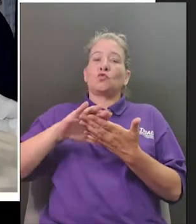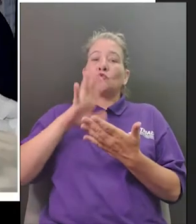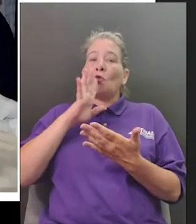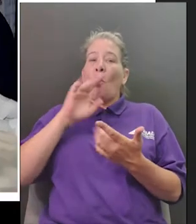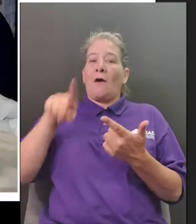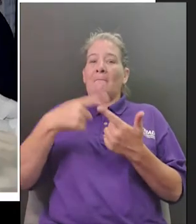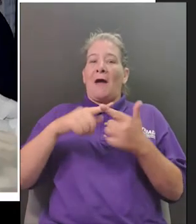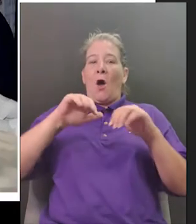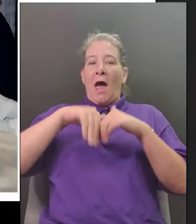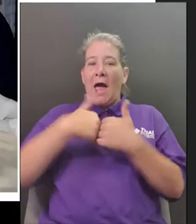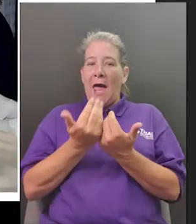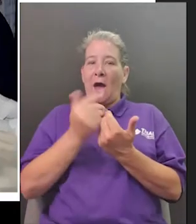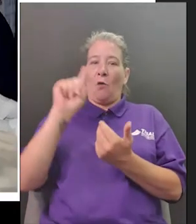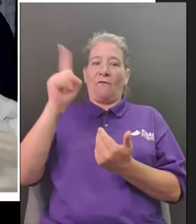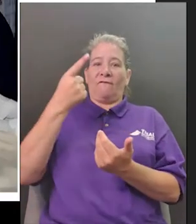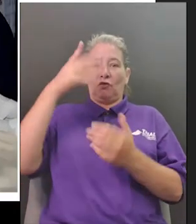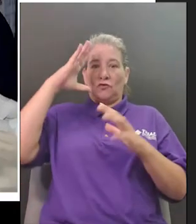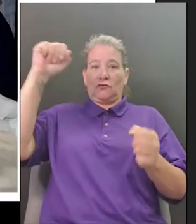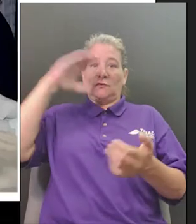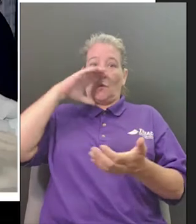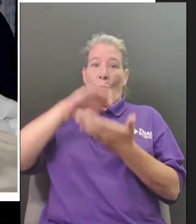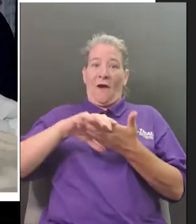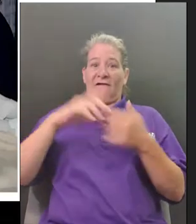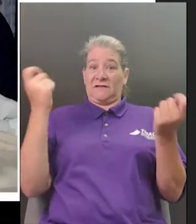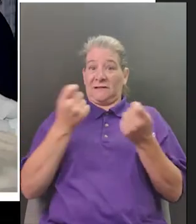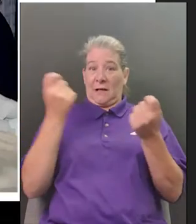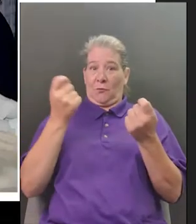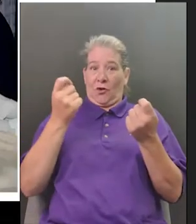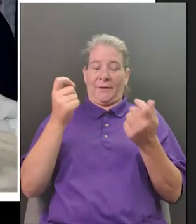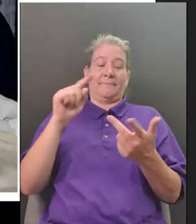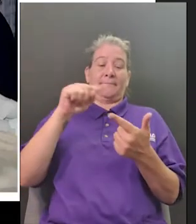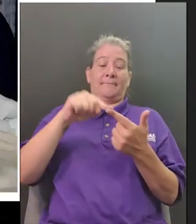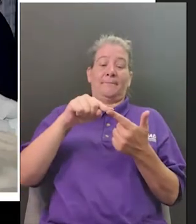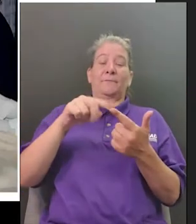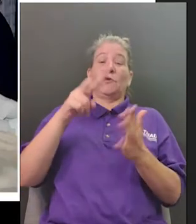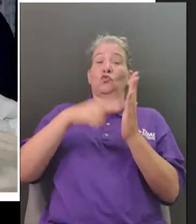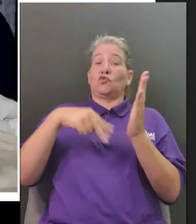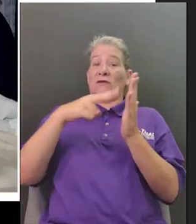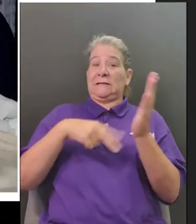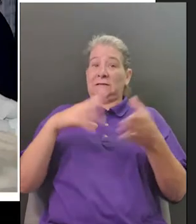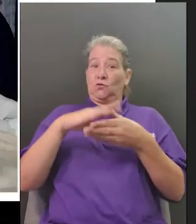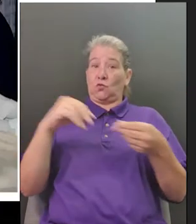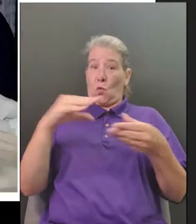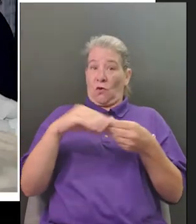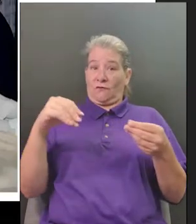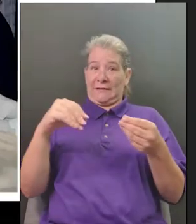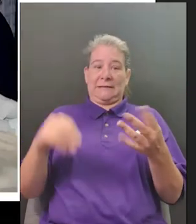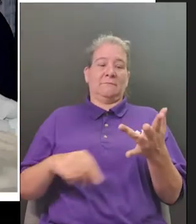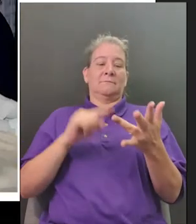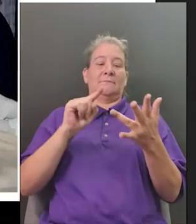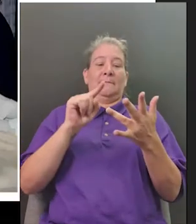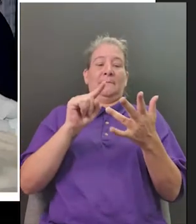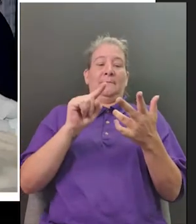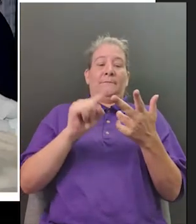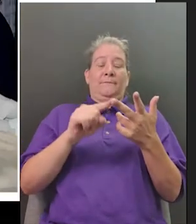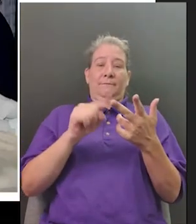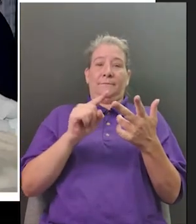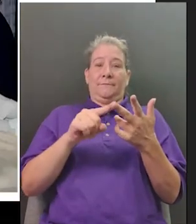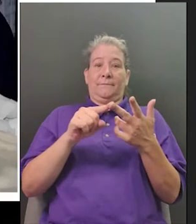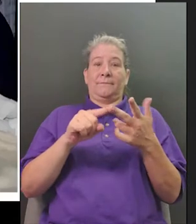well as um read a story look at a craft activity